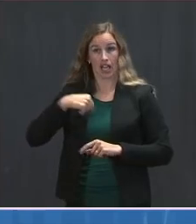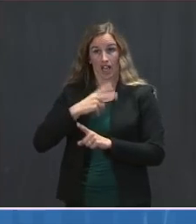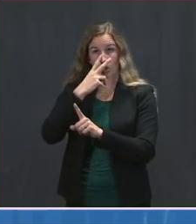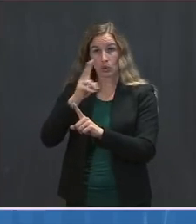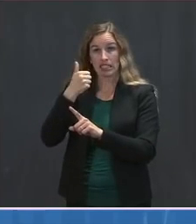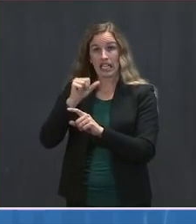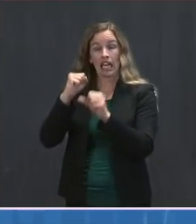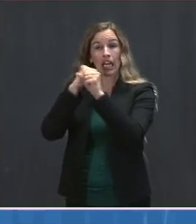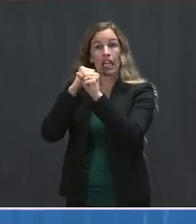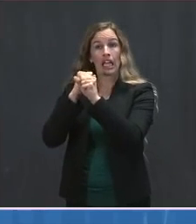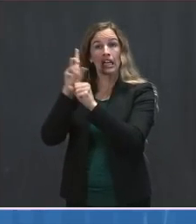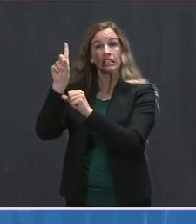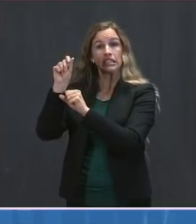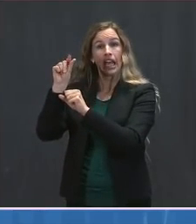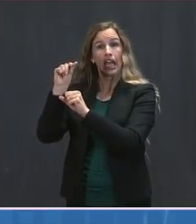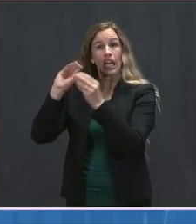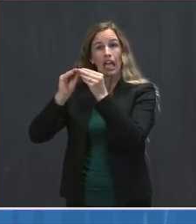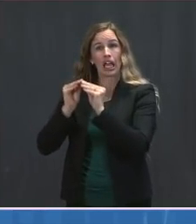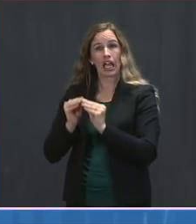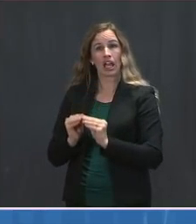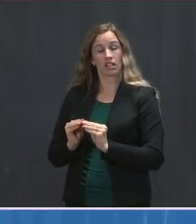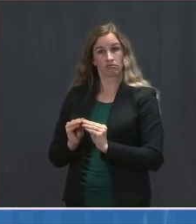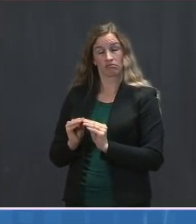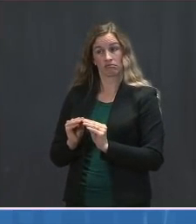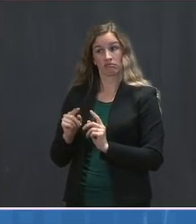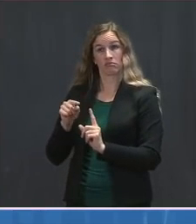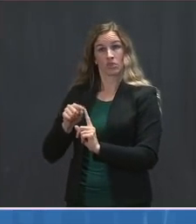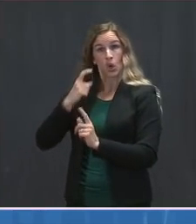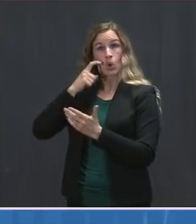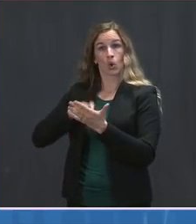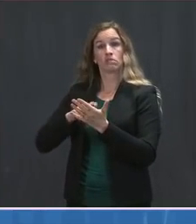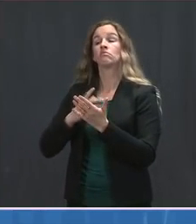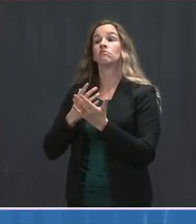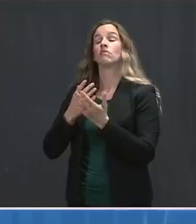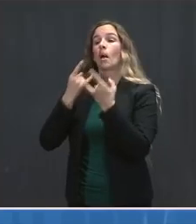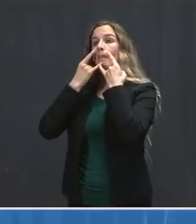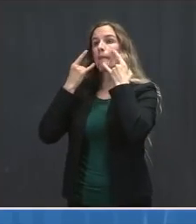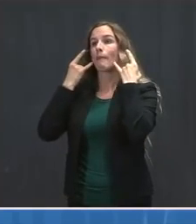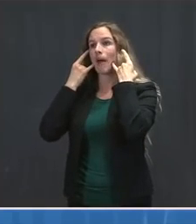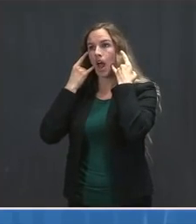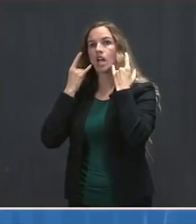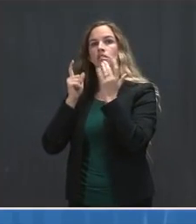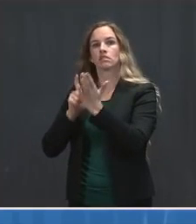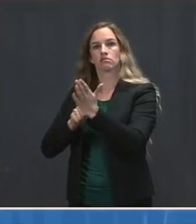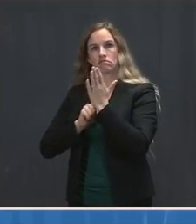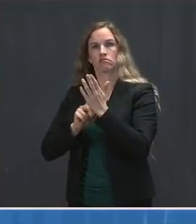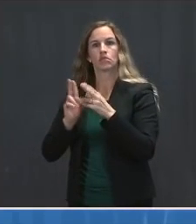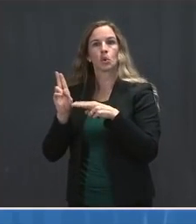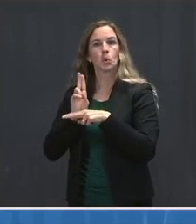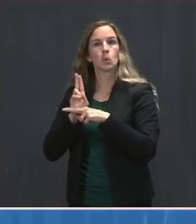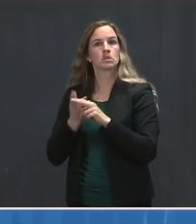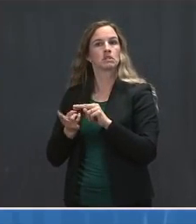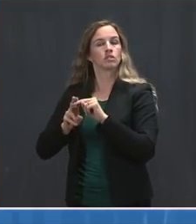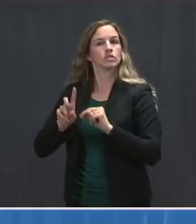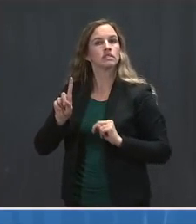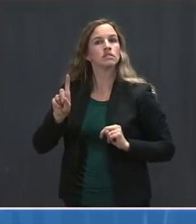emerged on increases in mask use recently. Dr.